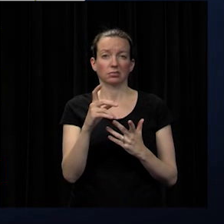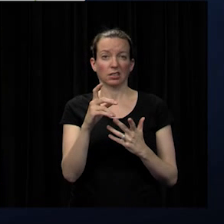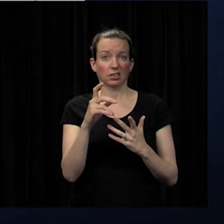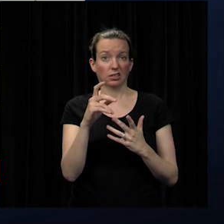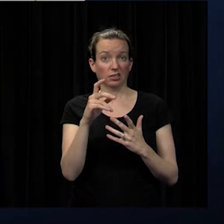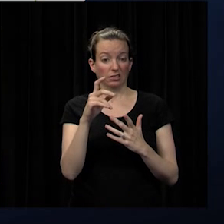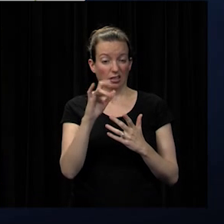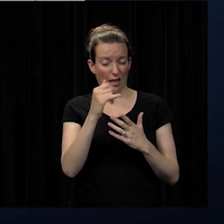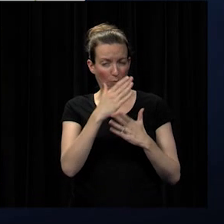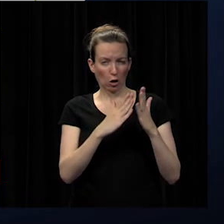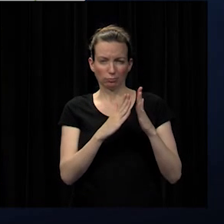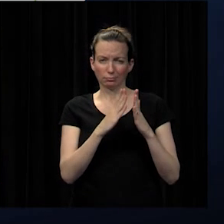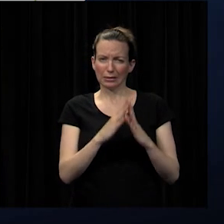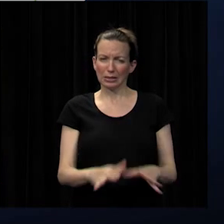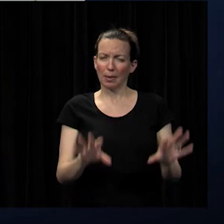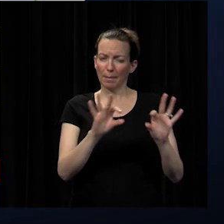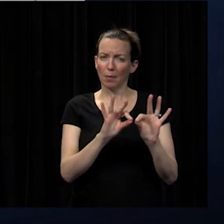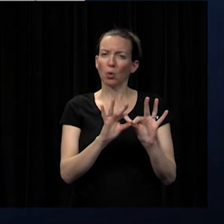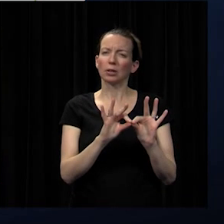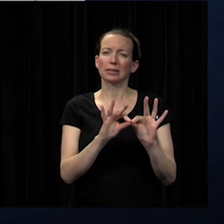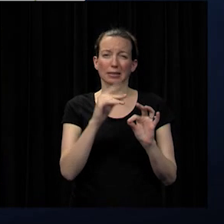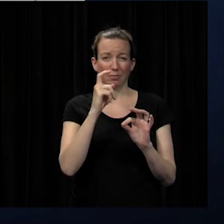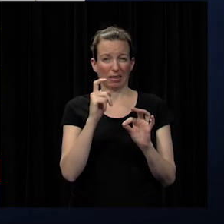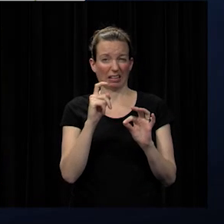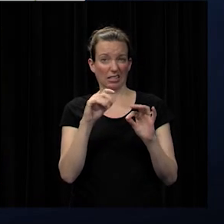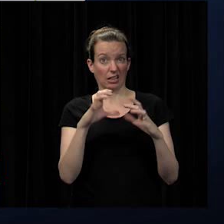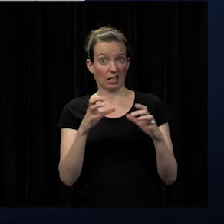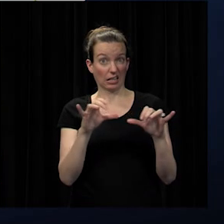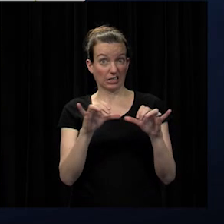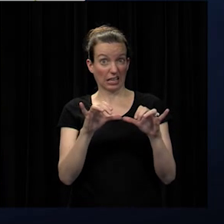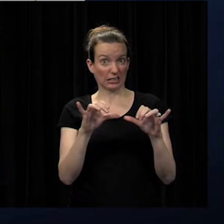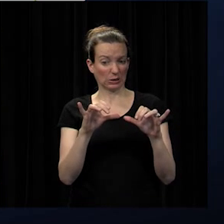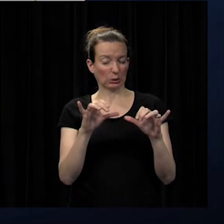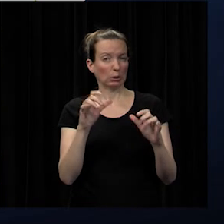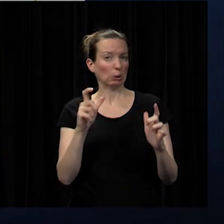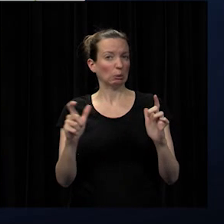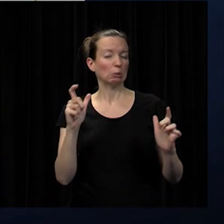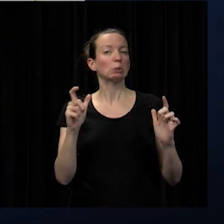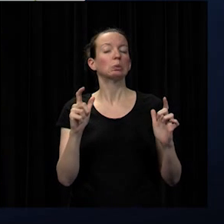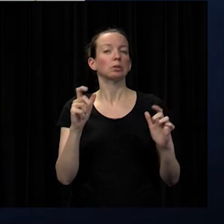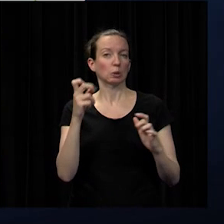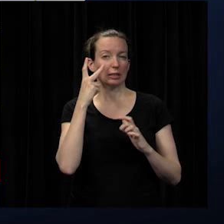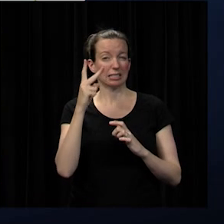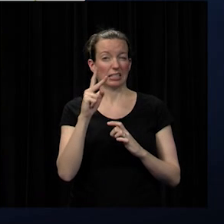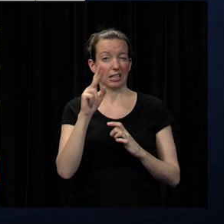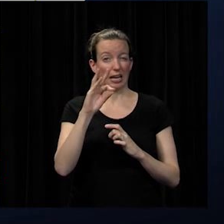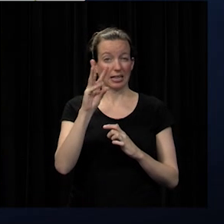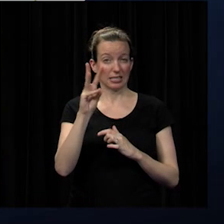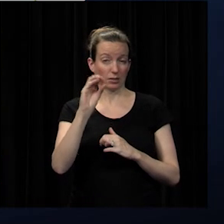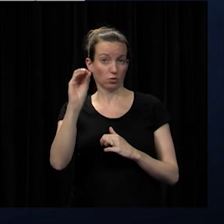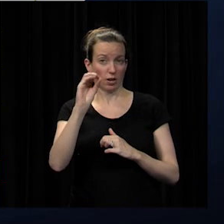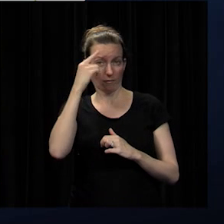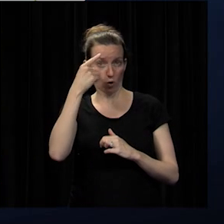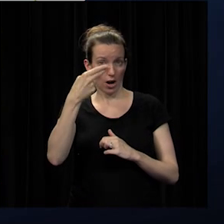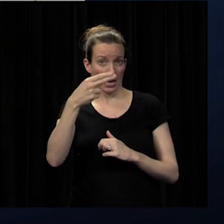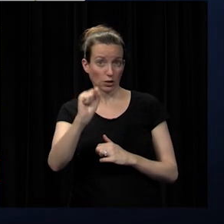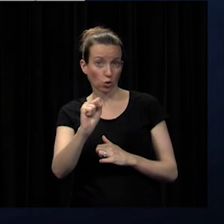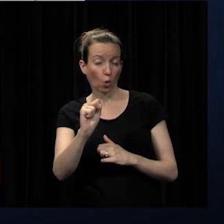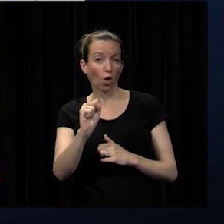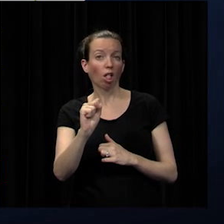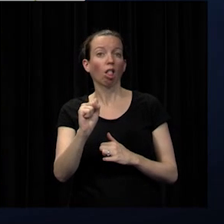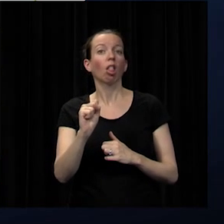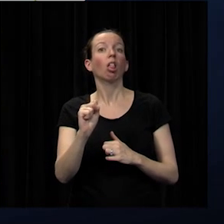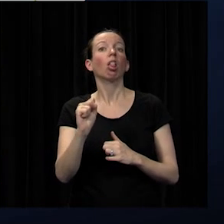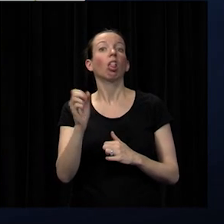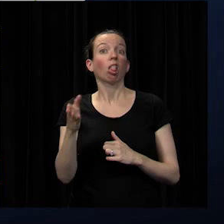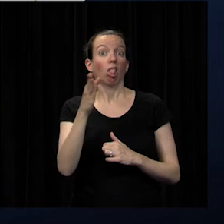part and it's so challenging as class sizes have increased but you can see 96 percent for high school 93 for middle